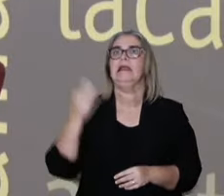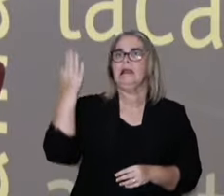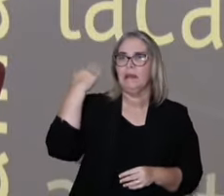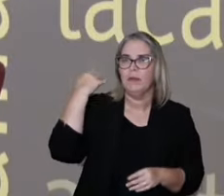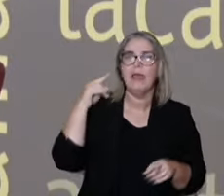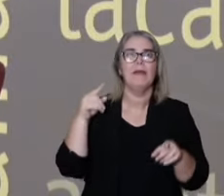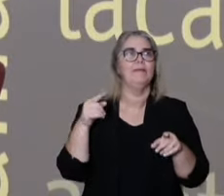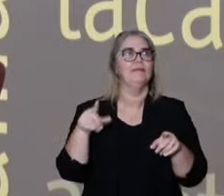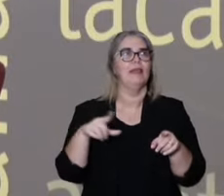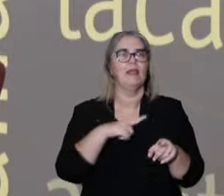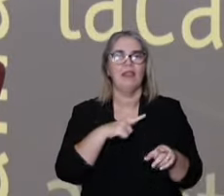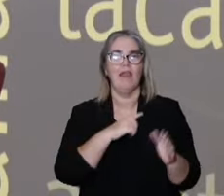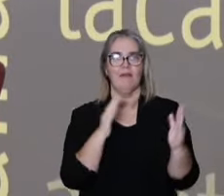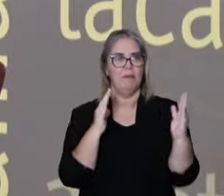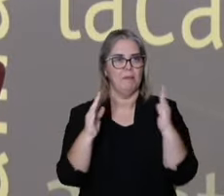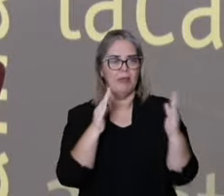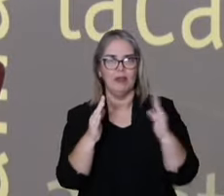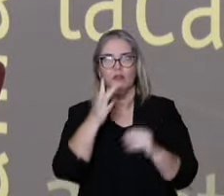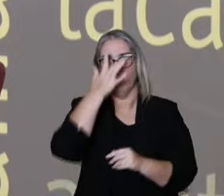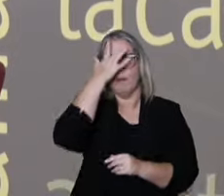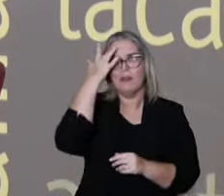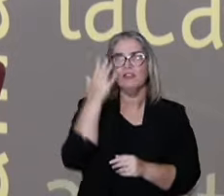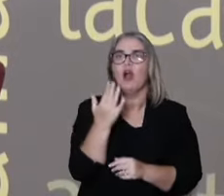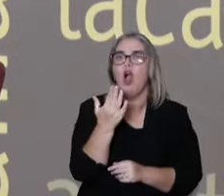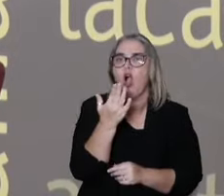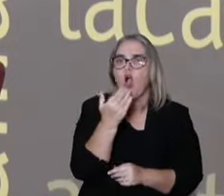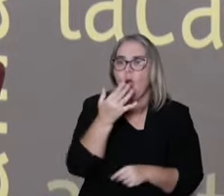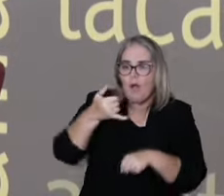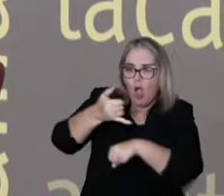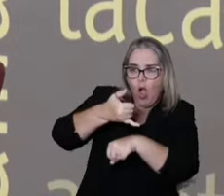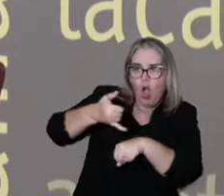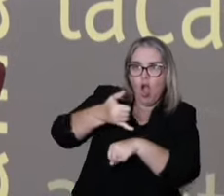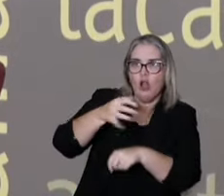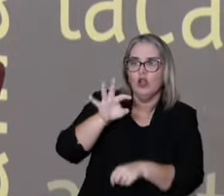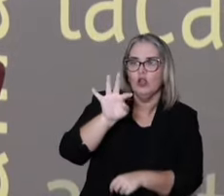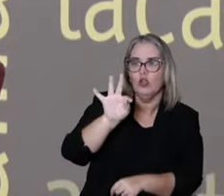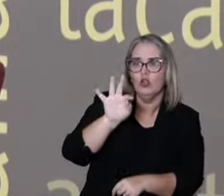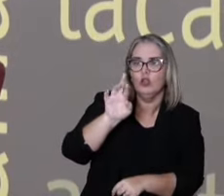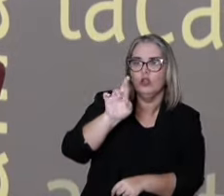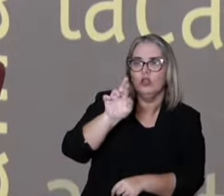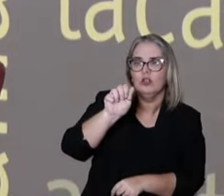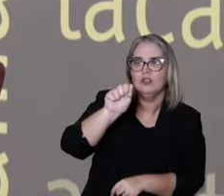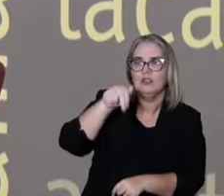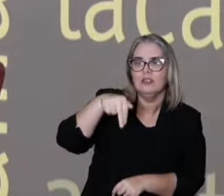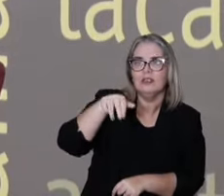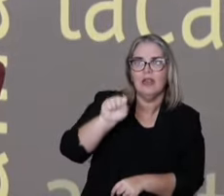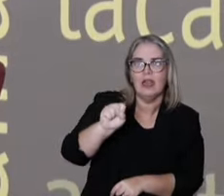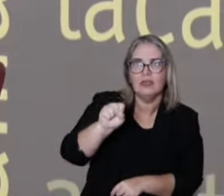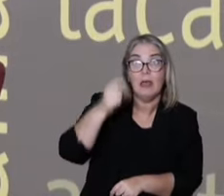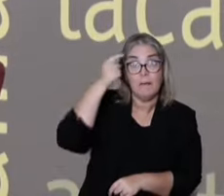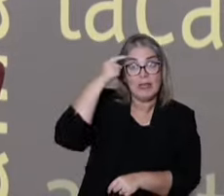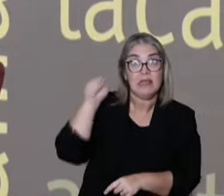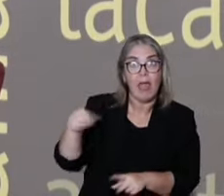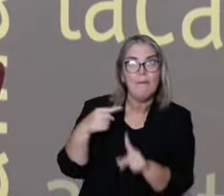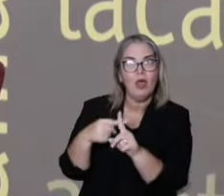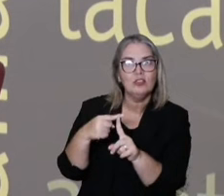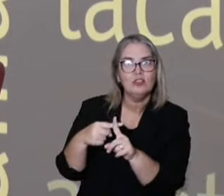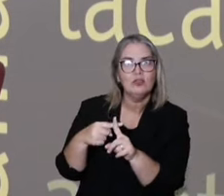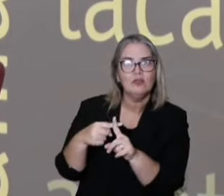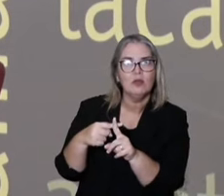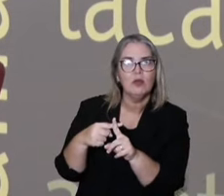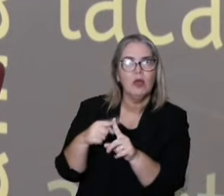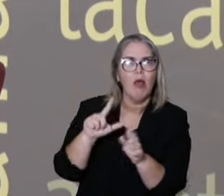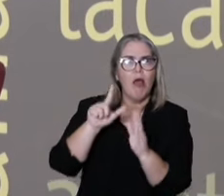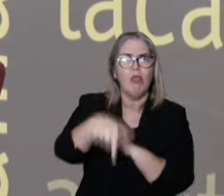eating trans fat, believing that we were eating well. So this relationship with the pharmaceutical